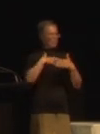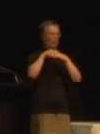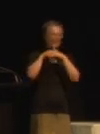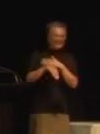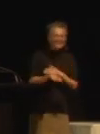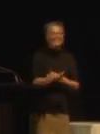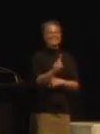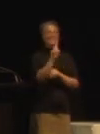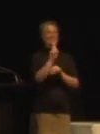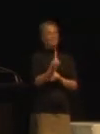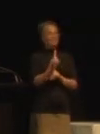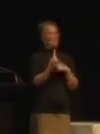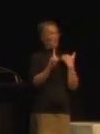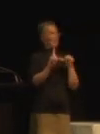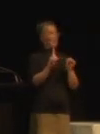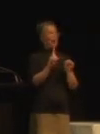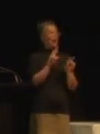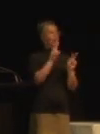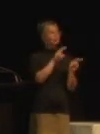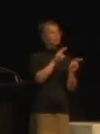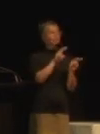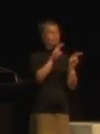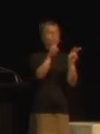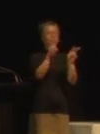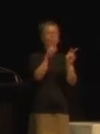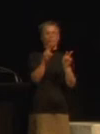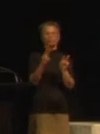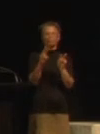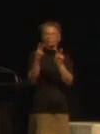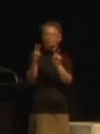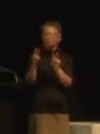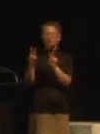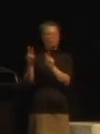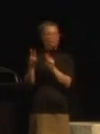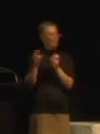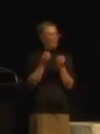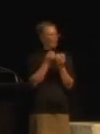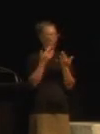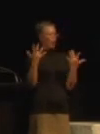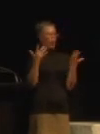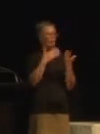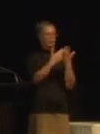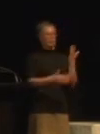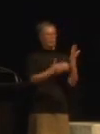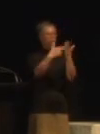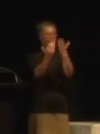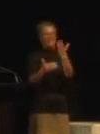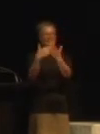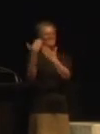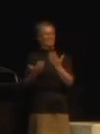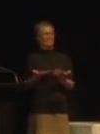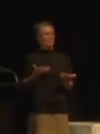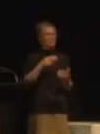However, once he got into the exhibition, he realised that a lot of the stories relied on audio,